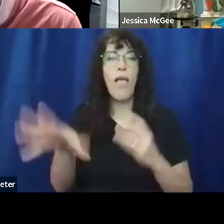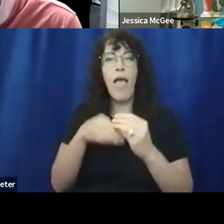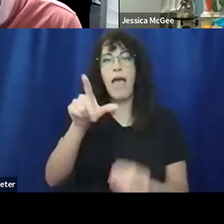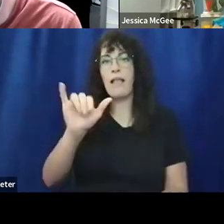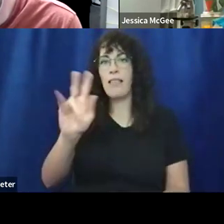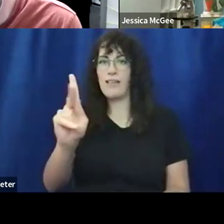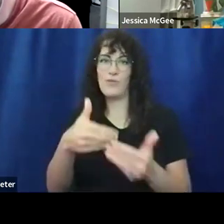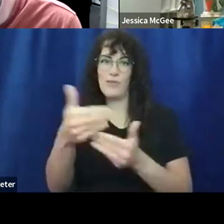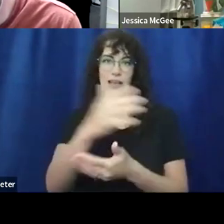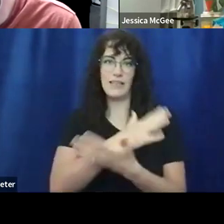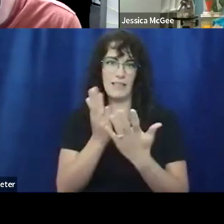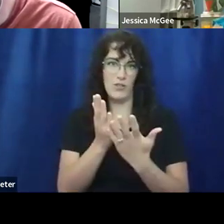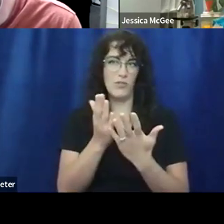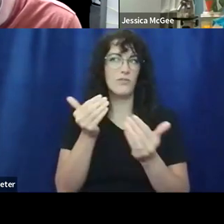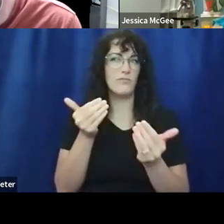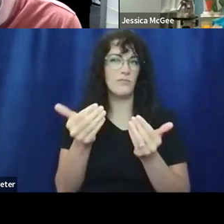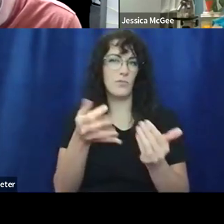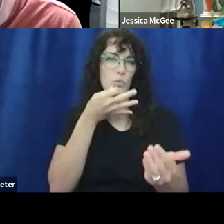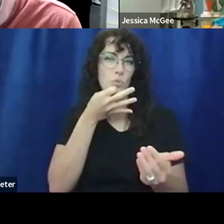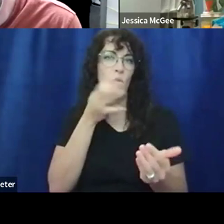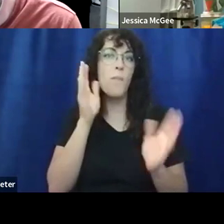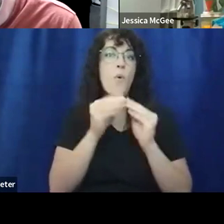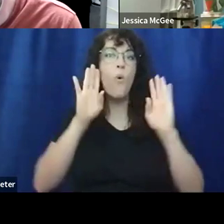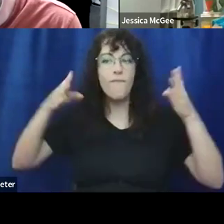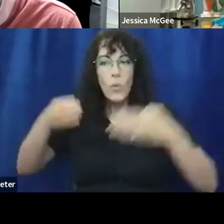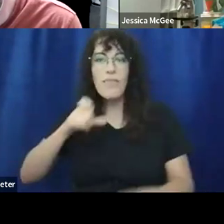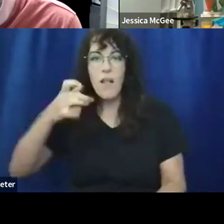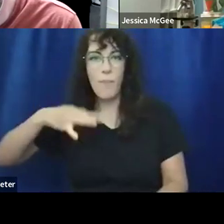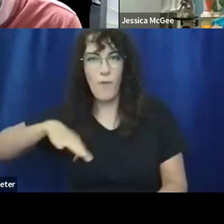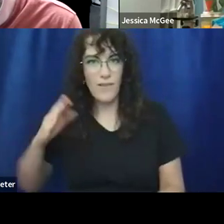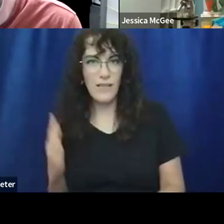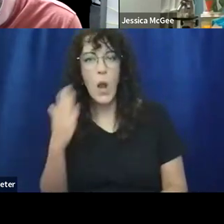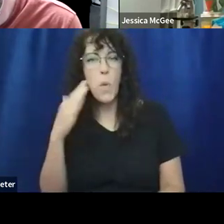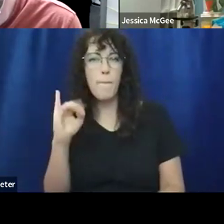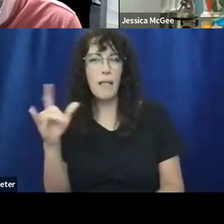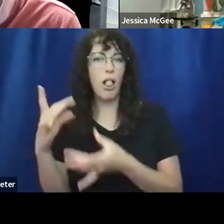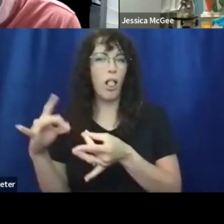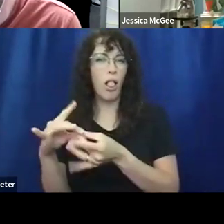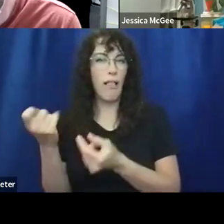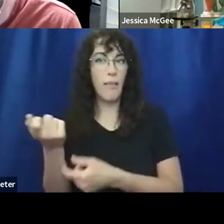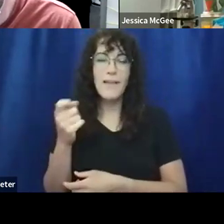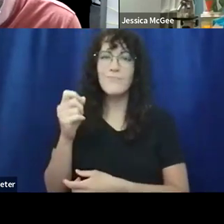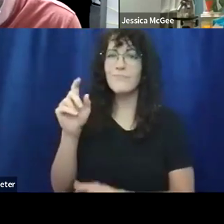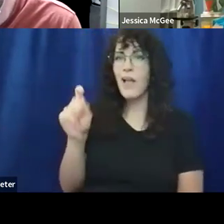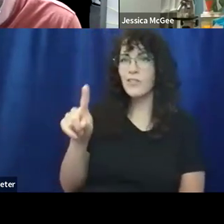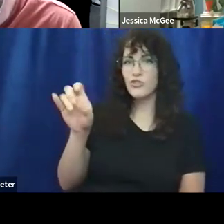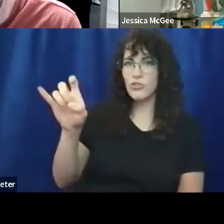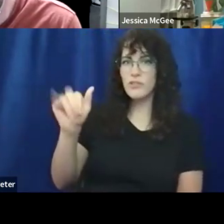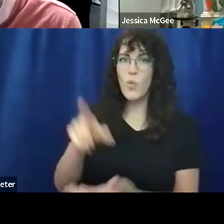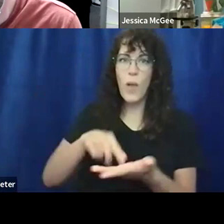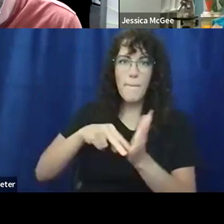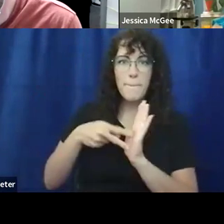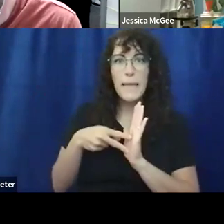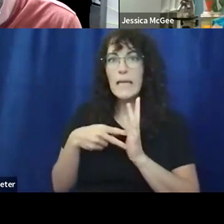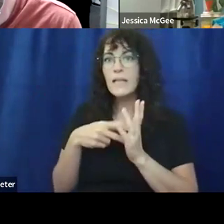up, which is really focused on that nonprofit side. I know Bill talked a little bit about that. And as to Jessica, just what does it mean to be someone who's in the business